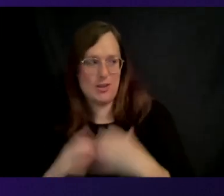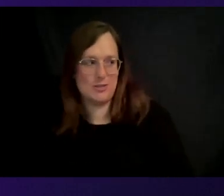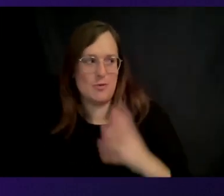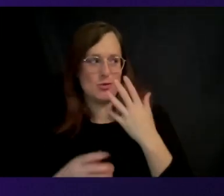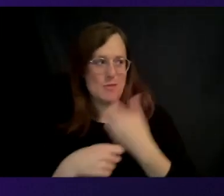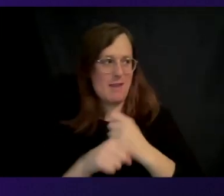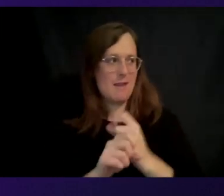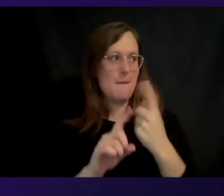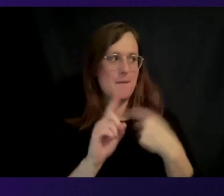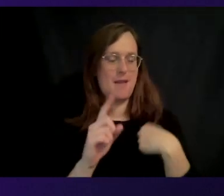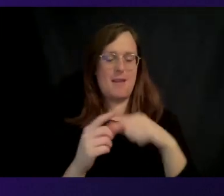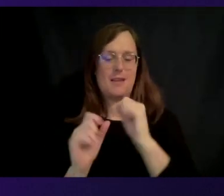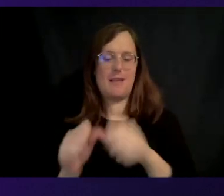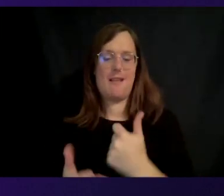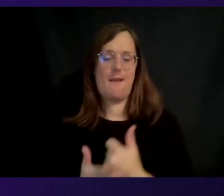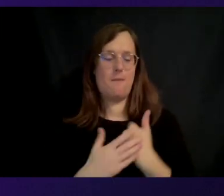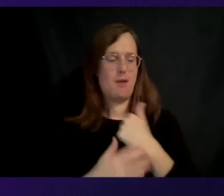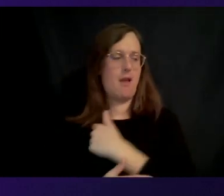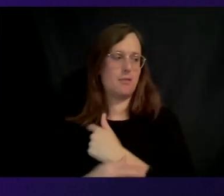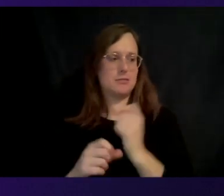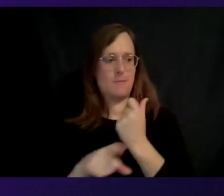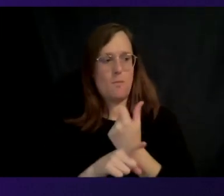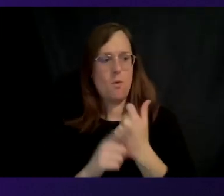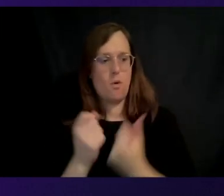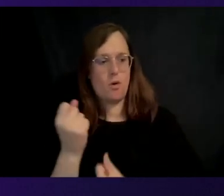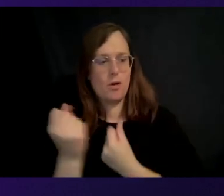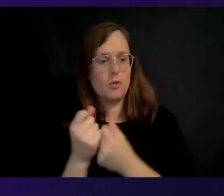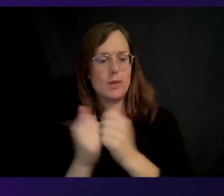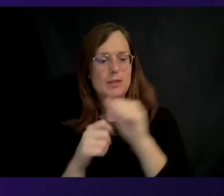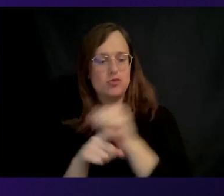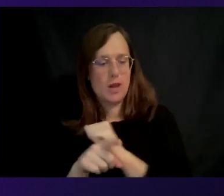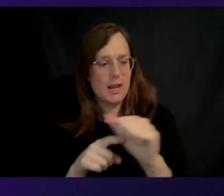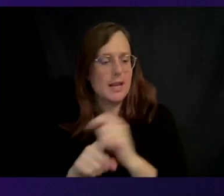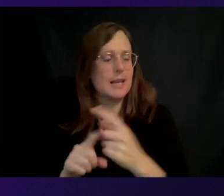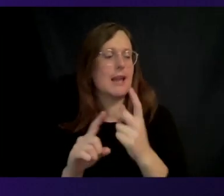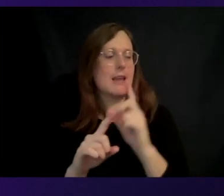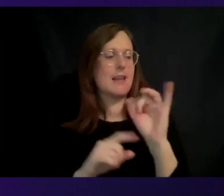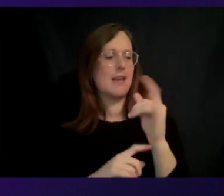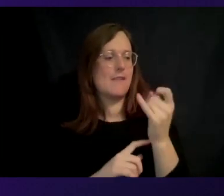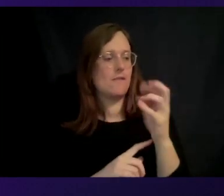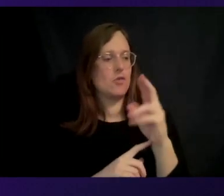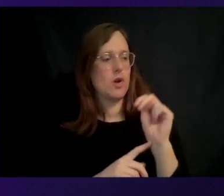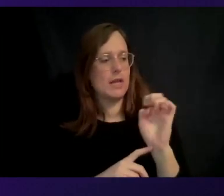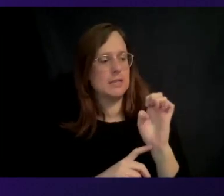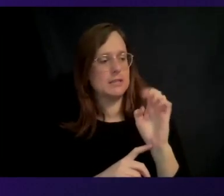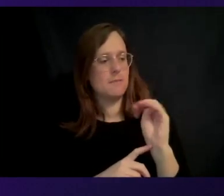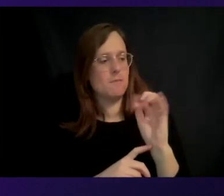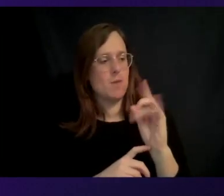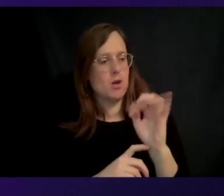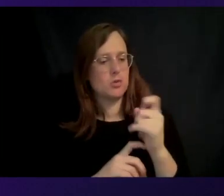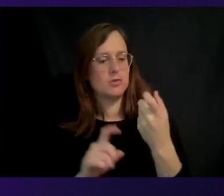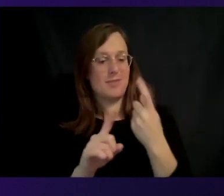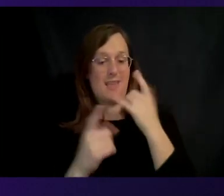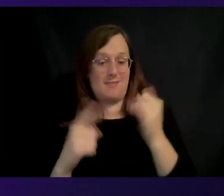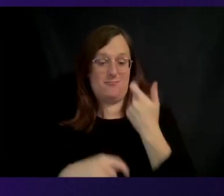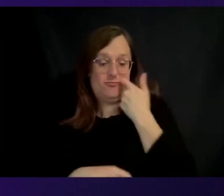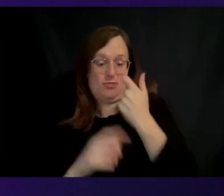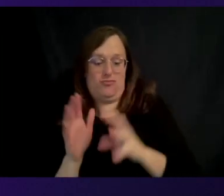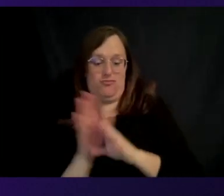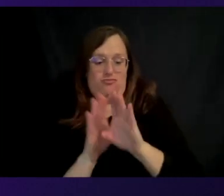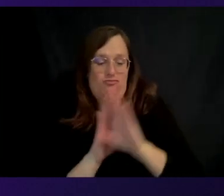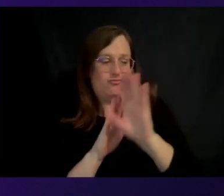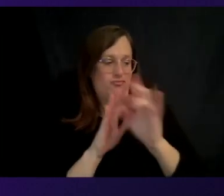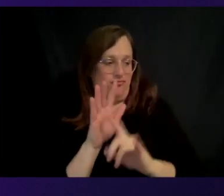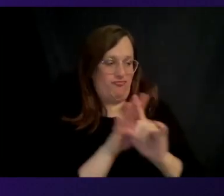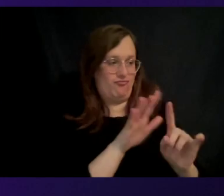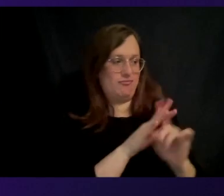much, much more complexity and training and inference models that have emerged over the last couple of years and that are going to continue to emerge in